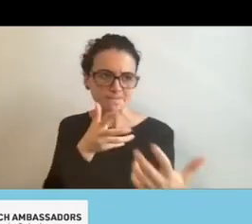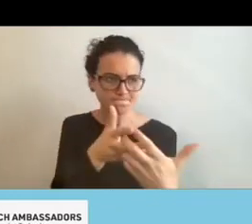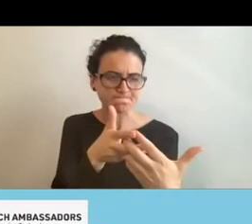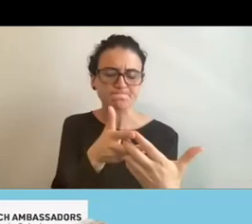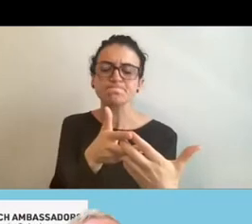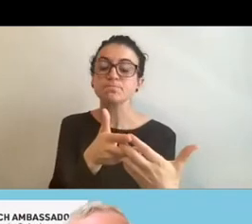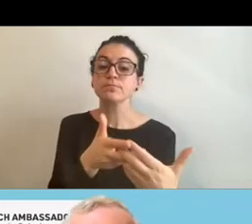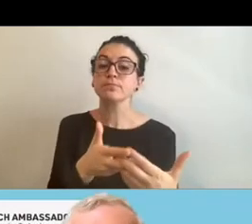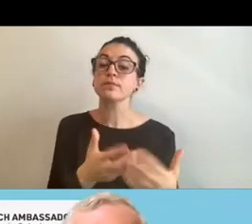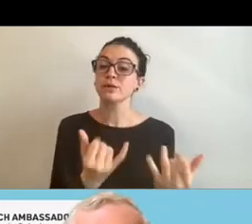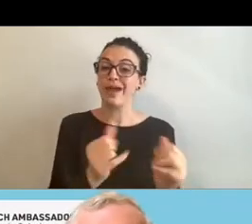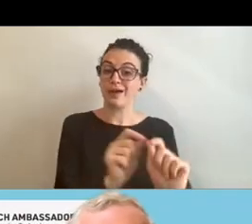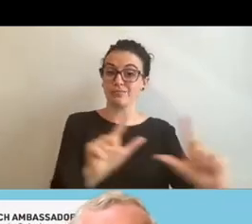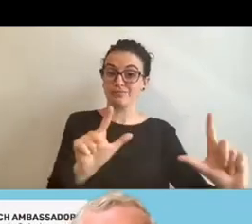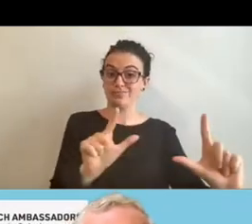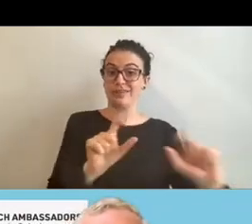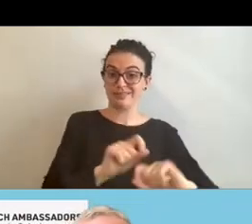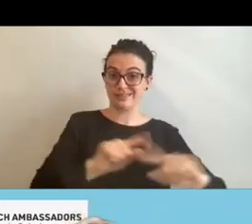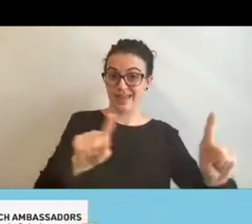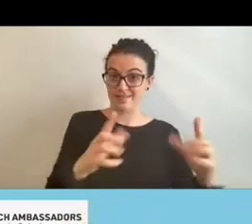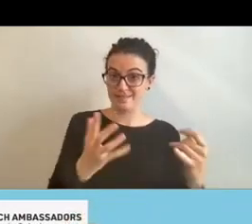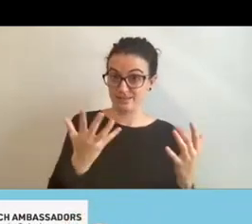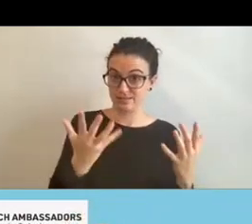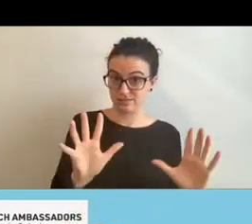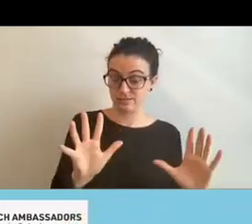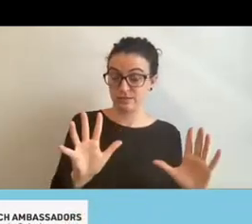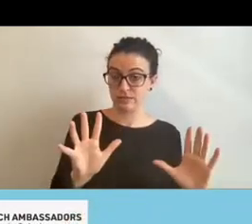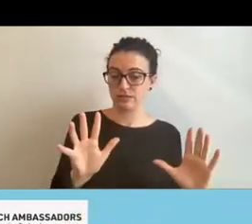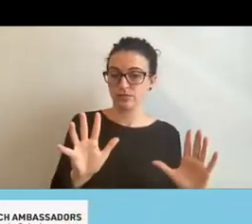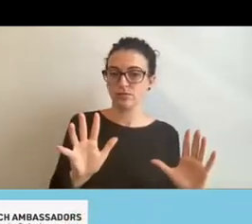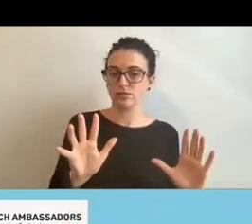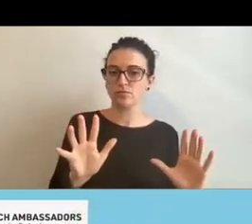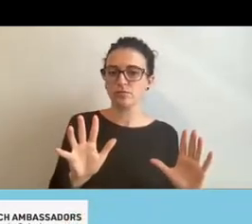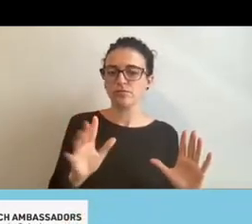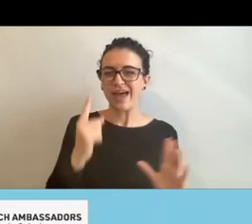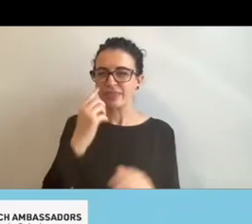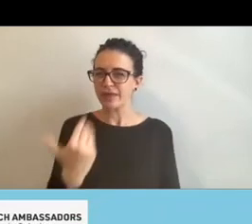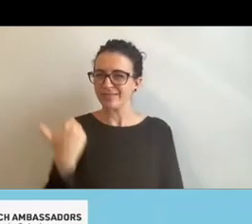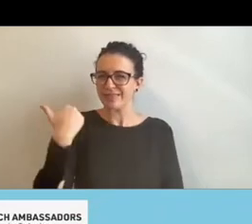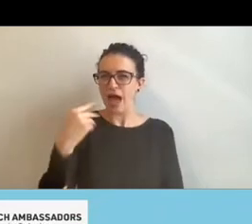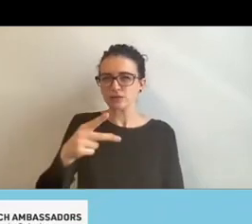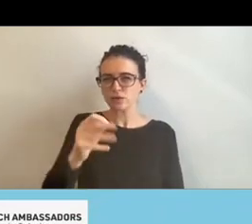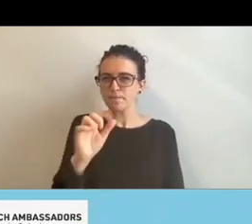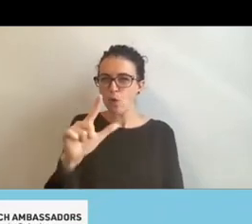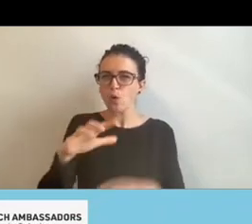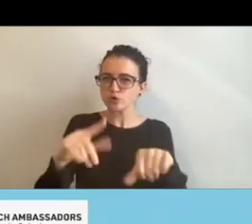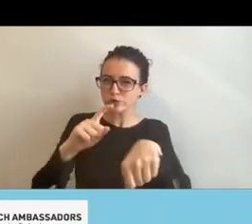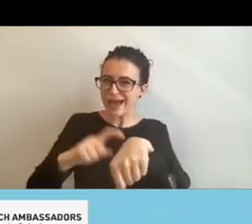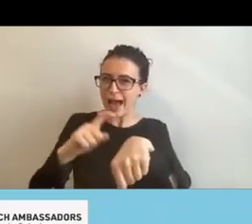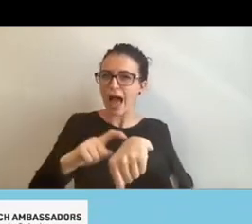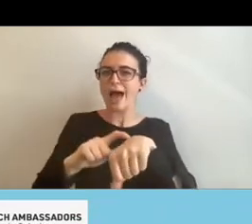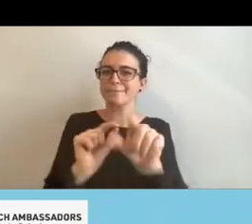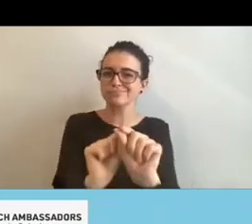And while that is going, I think it may have taken a little bit on the last poll before you guys could actually answer. So I'm going to leave this up for